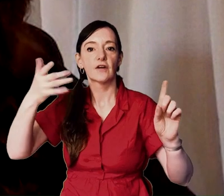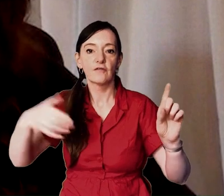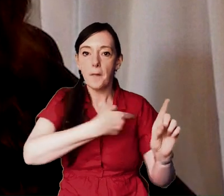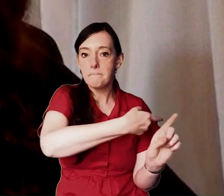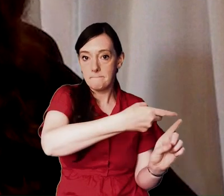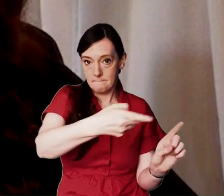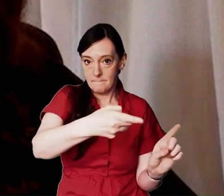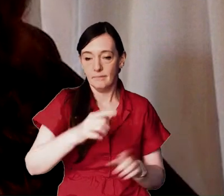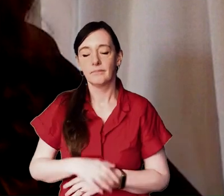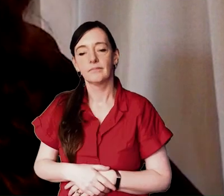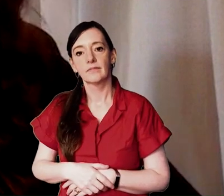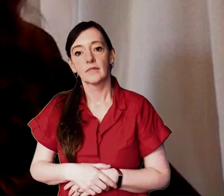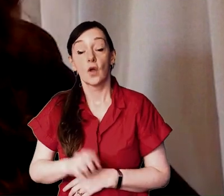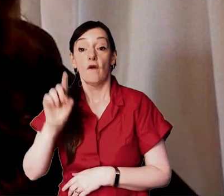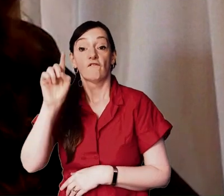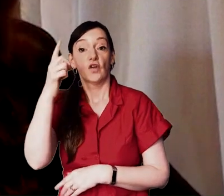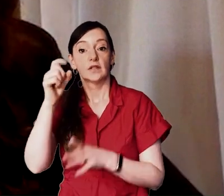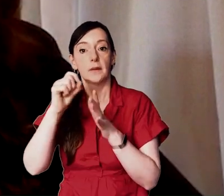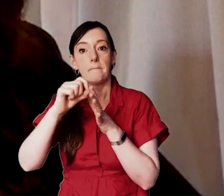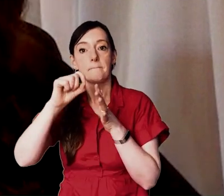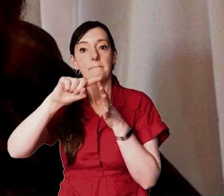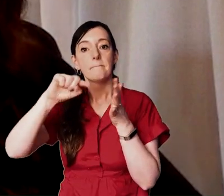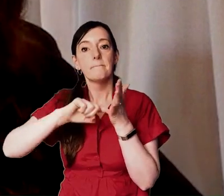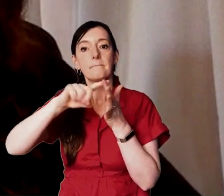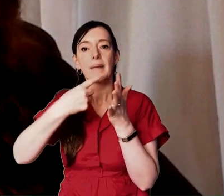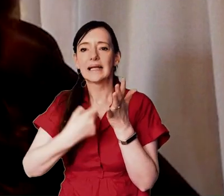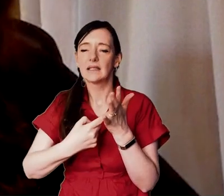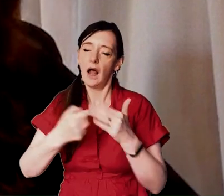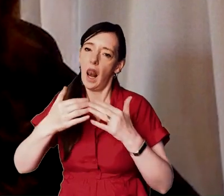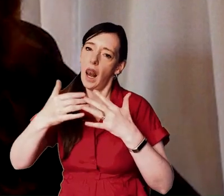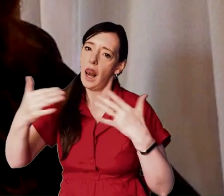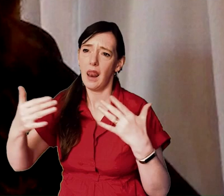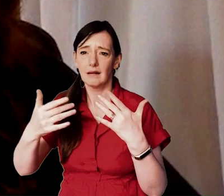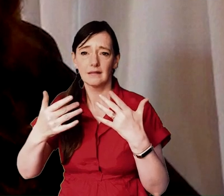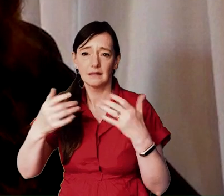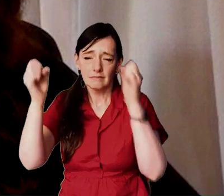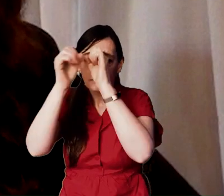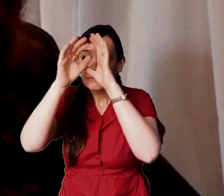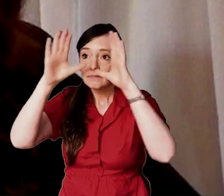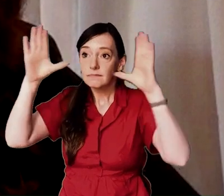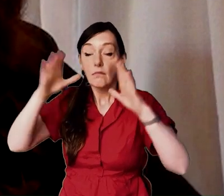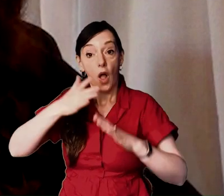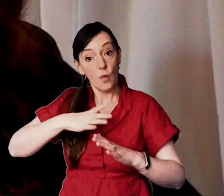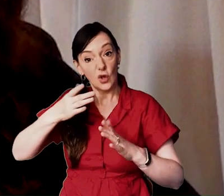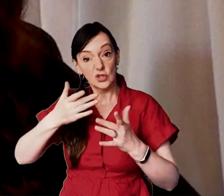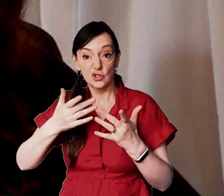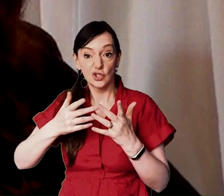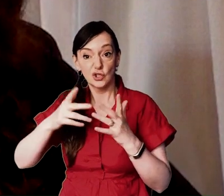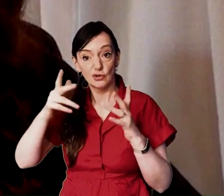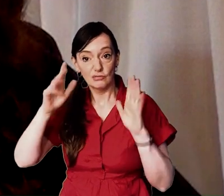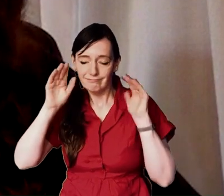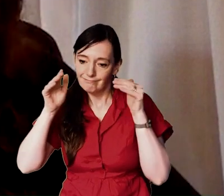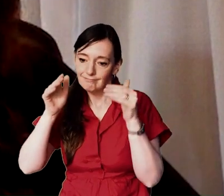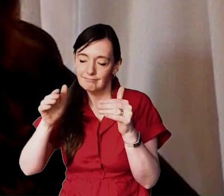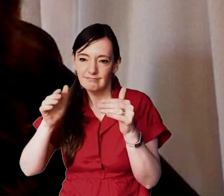himself the letter of first peter is littered with it and i just love to read a couple of verses from the first chapter of peter